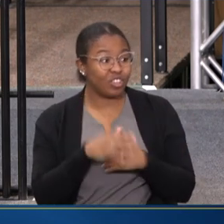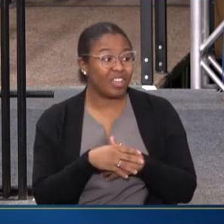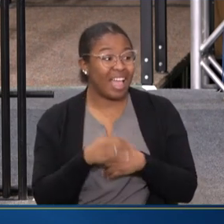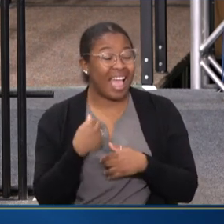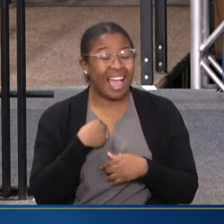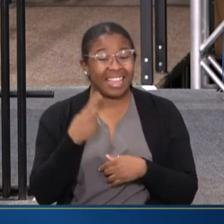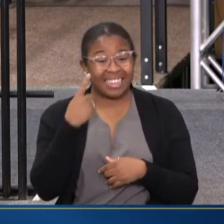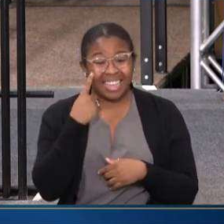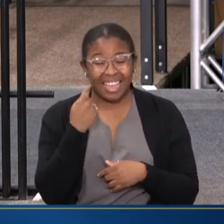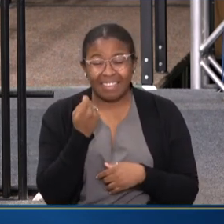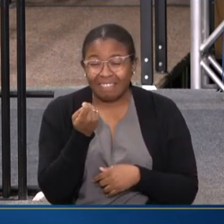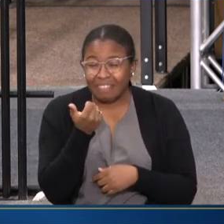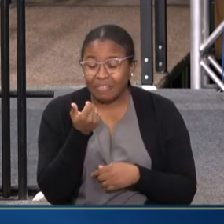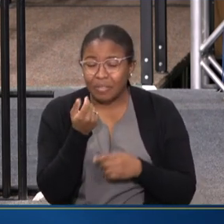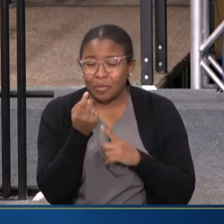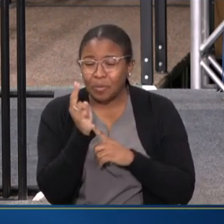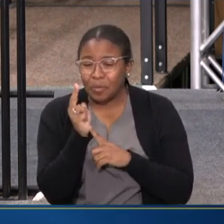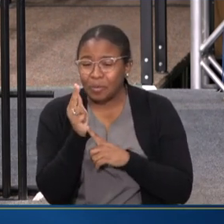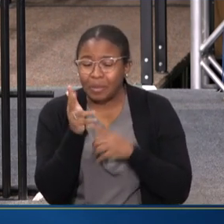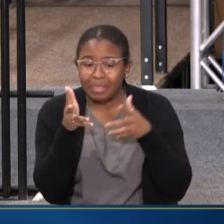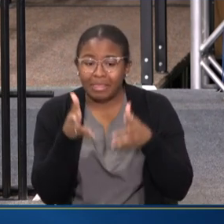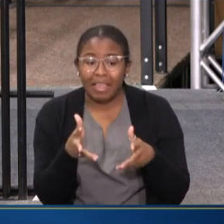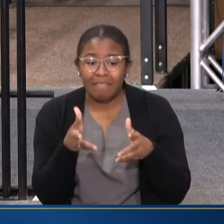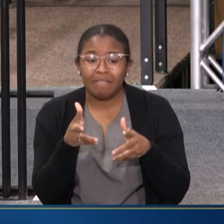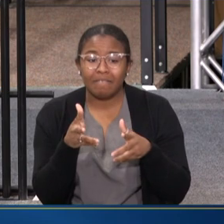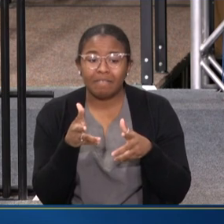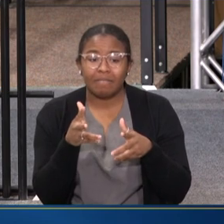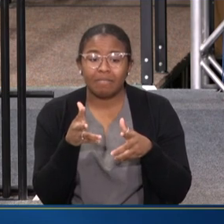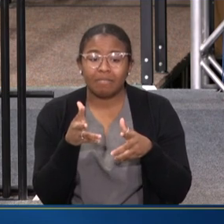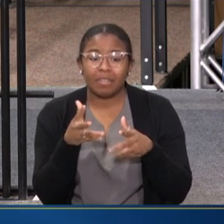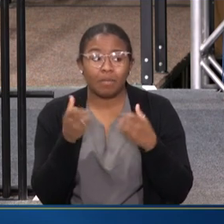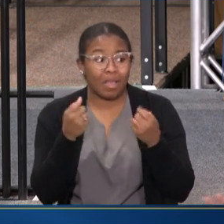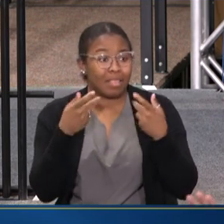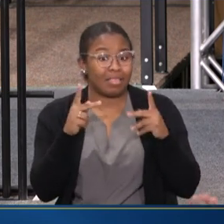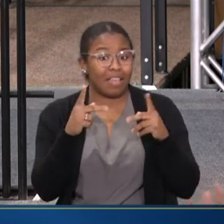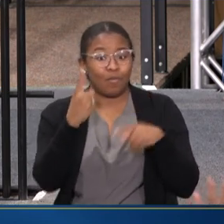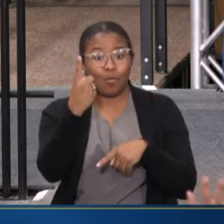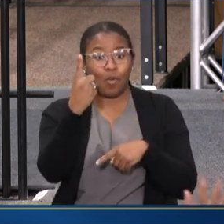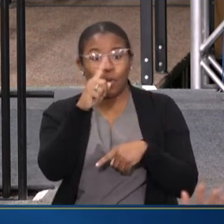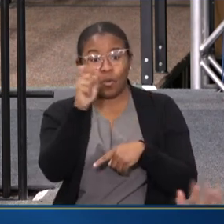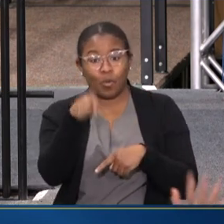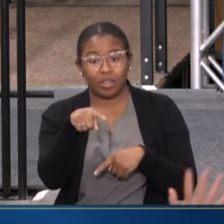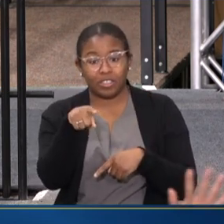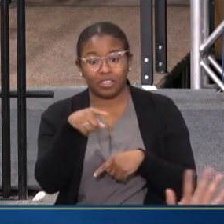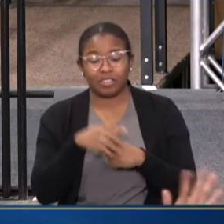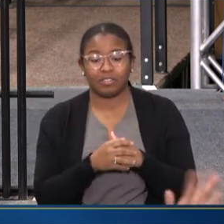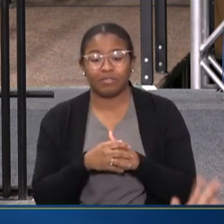HAVE JUST A FEW MINUTES LEFT, BUT WE WANTED TO ALLOW FOR ONE QUESTION.